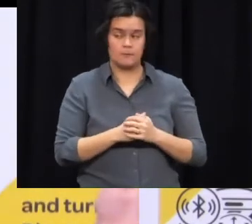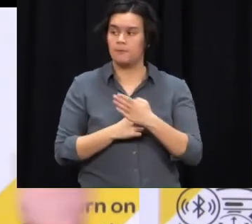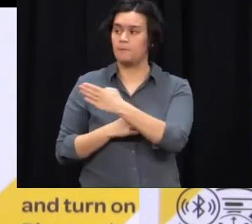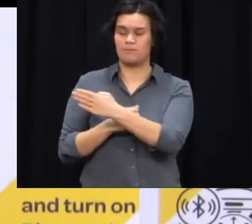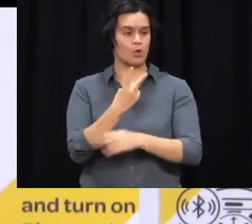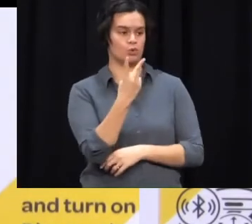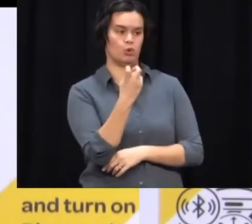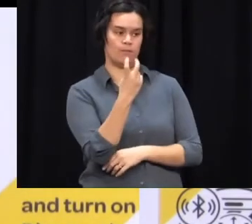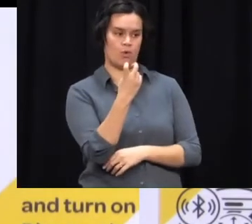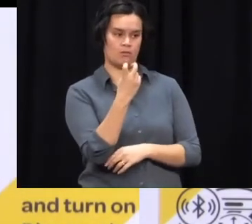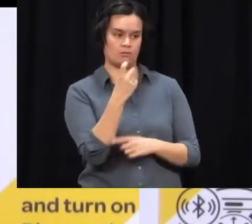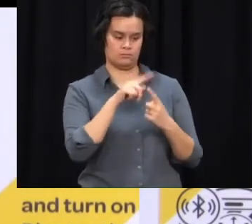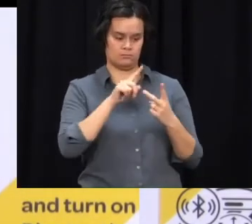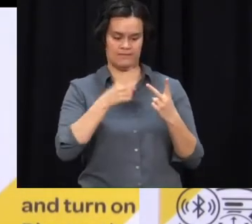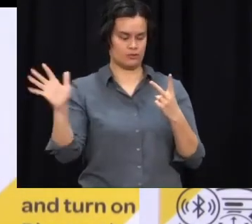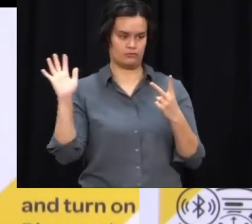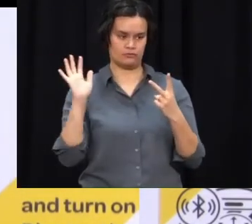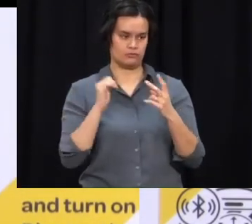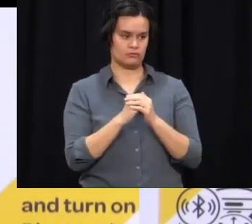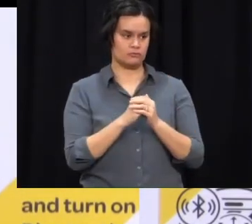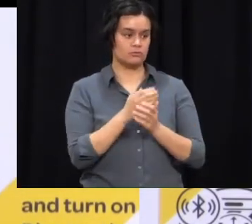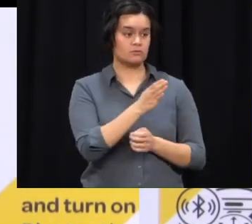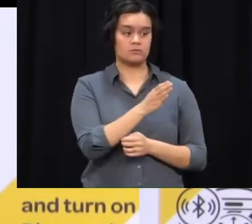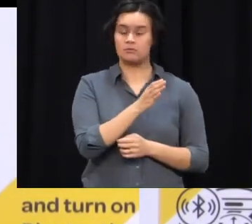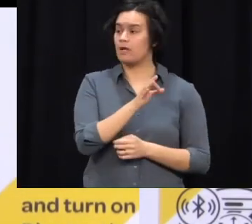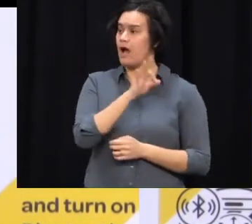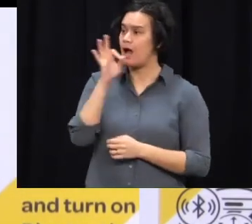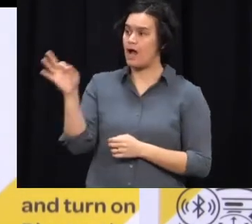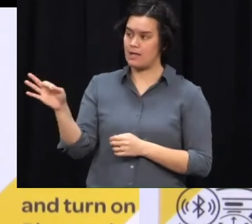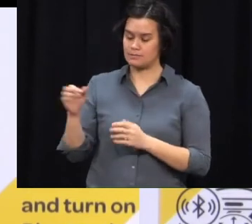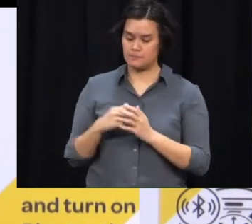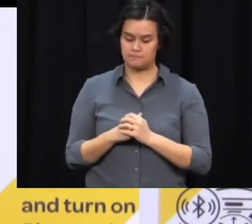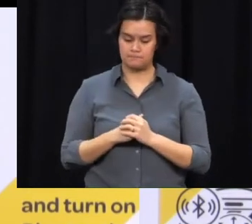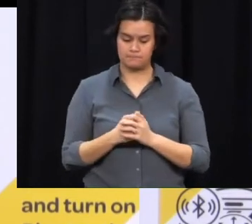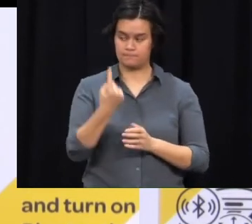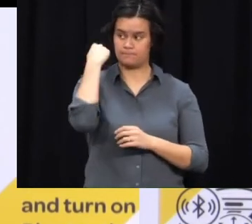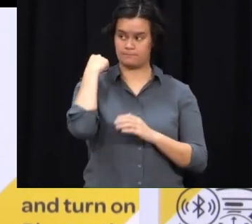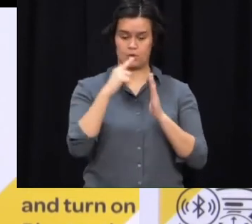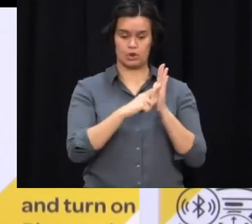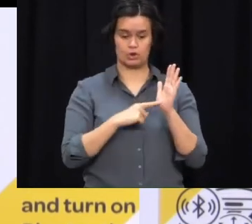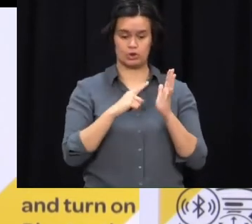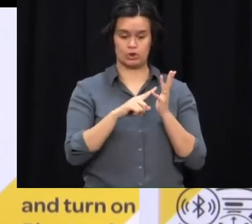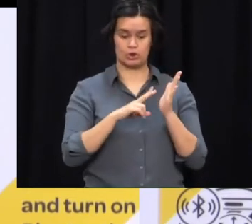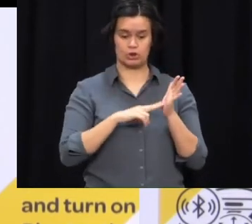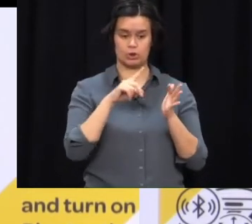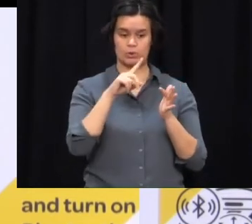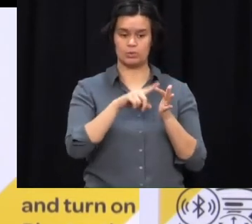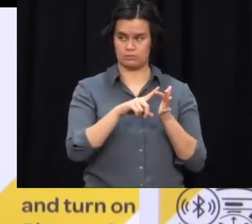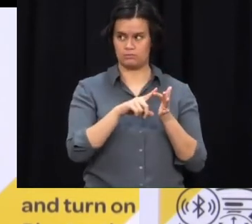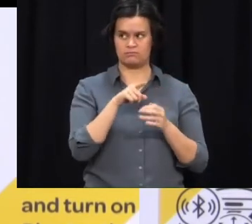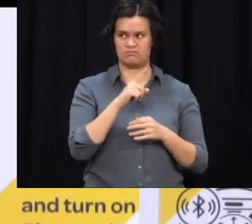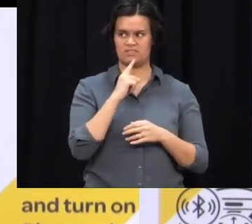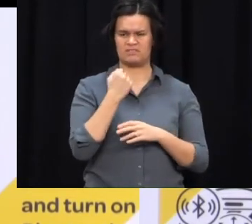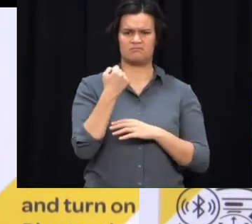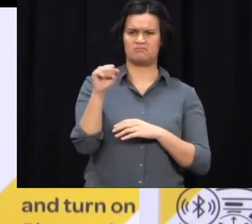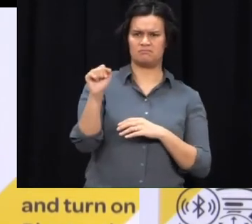last two, Ben, then Derek and then we're done. On mandatory signing in, as recently as late June the Prime Minister pushed back against this. This was during the Sydney side of